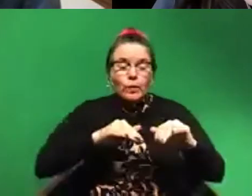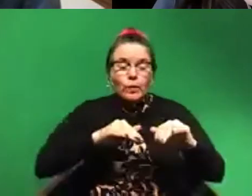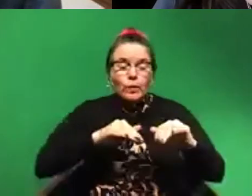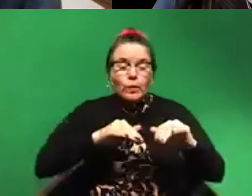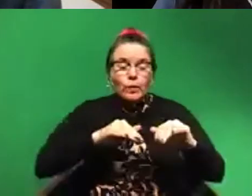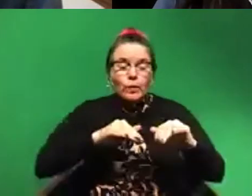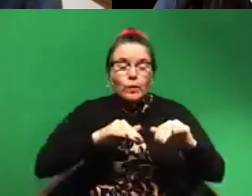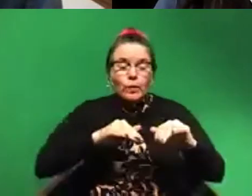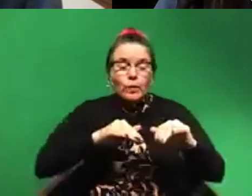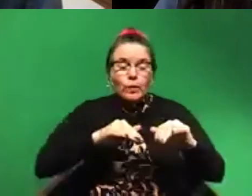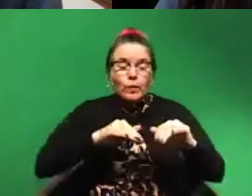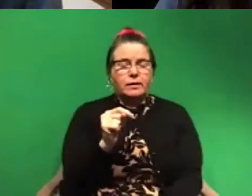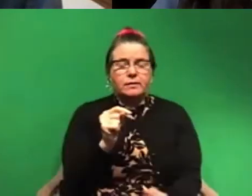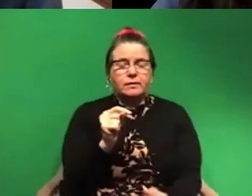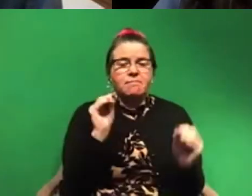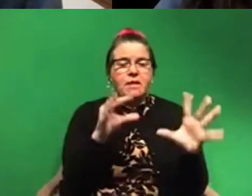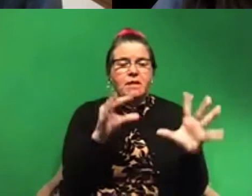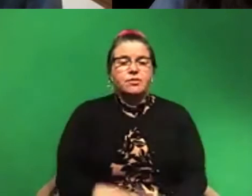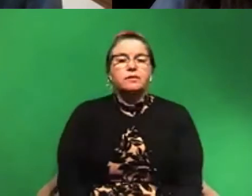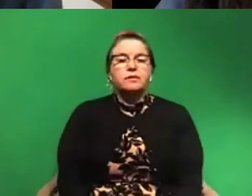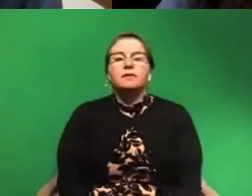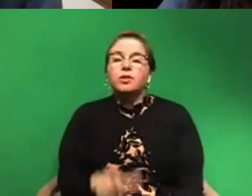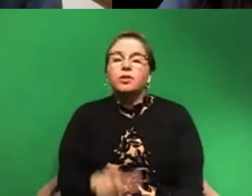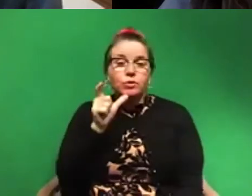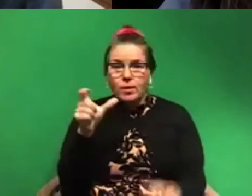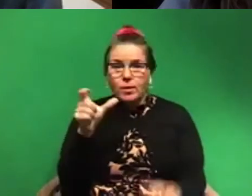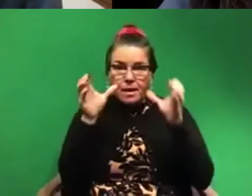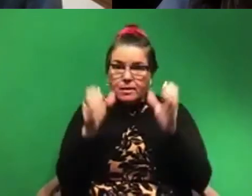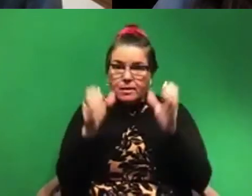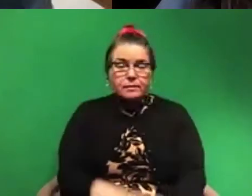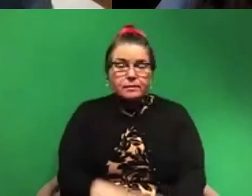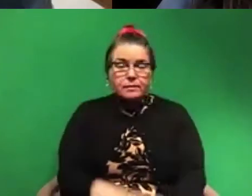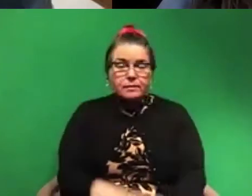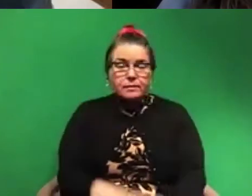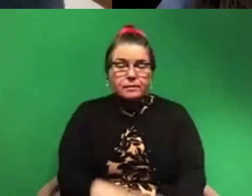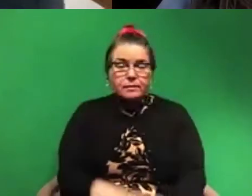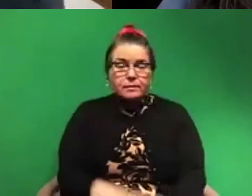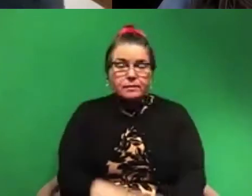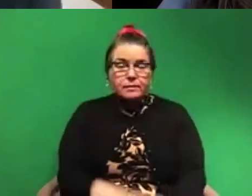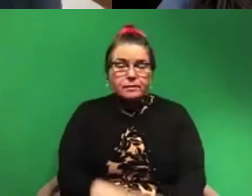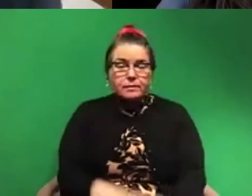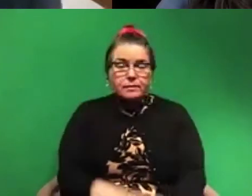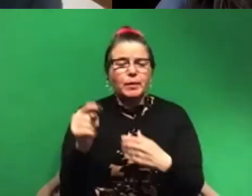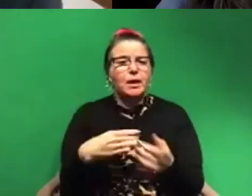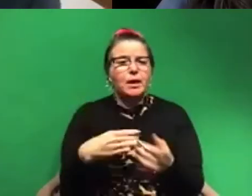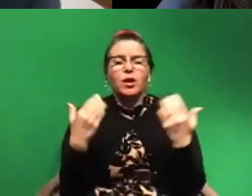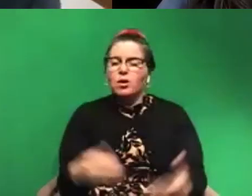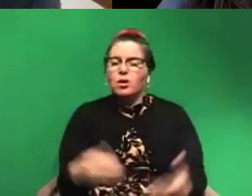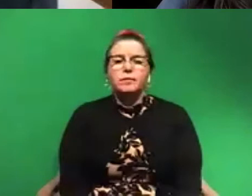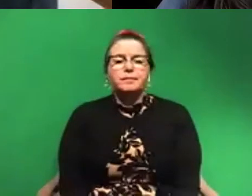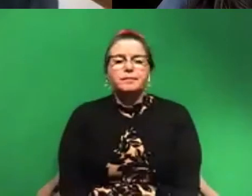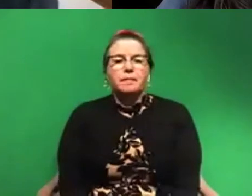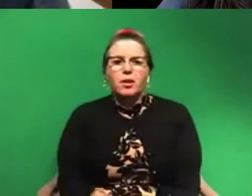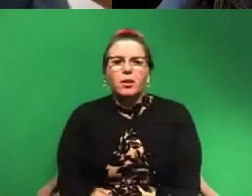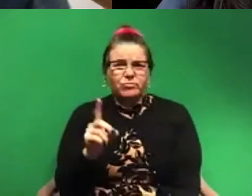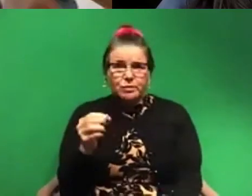next question. don't need a mask. Yeah. If you don't have a mask, do it anyway. Yeah. Just do it or open your eyes. I mean, if you, if you can handle it, um, it's